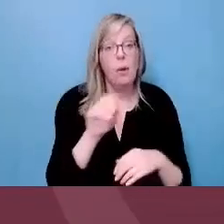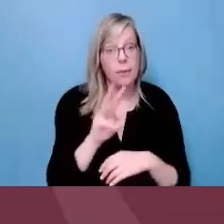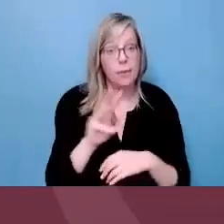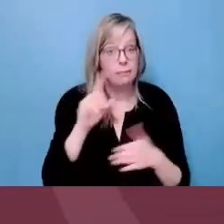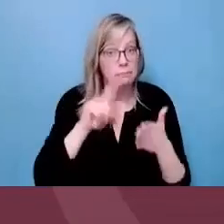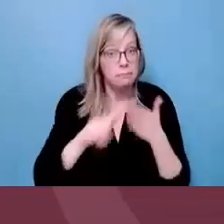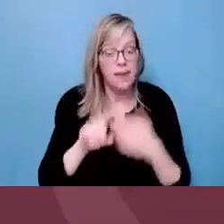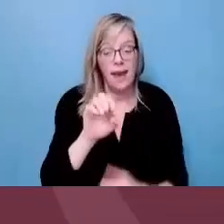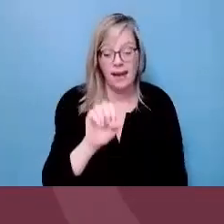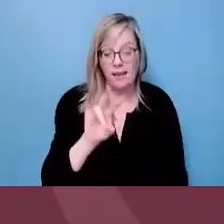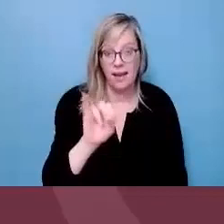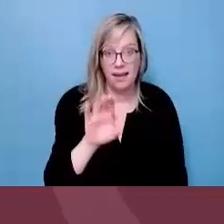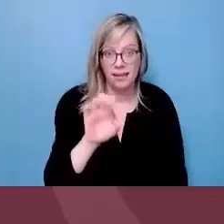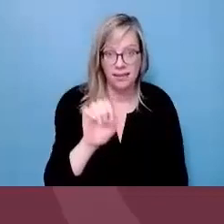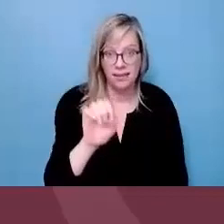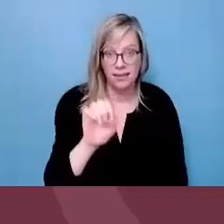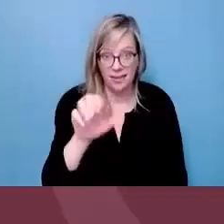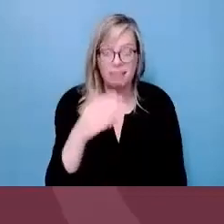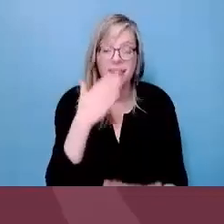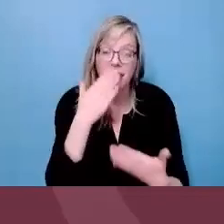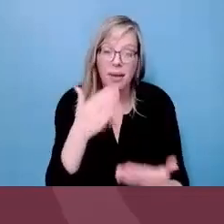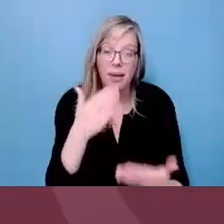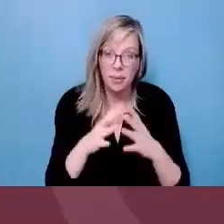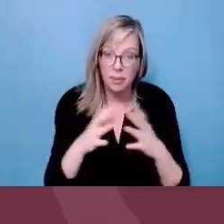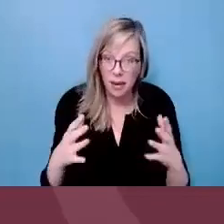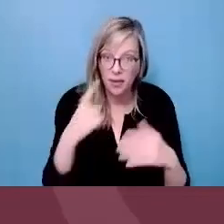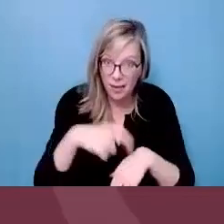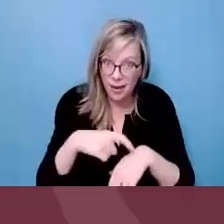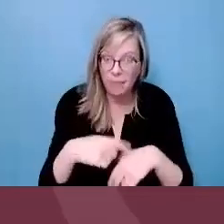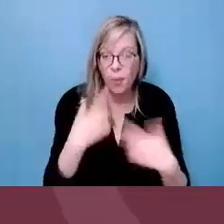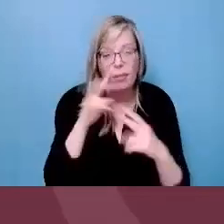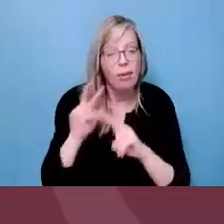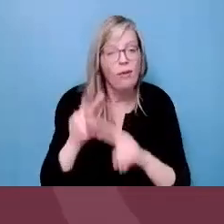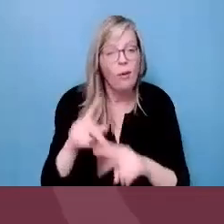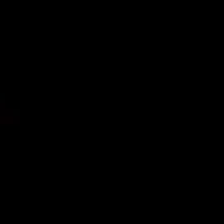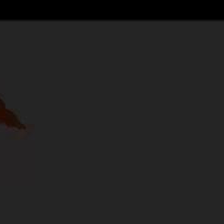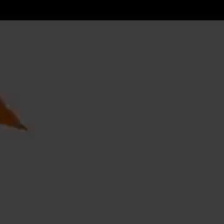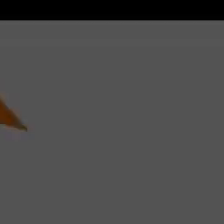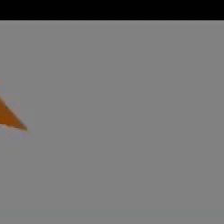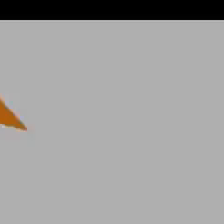our website at aviance.ca. Thank you very much for taking the time and we look forward to your questions.